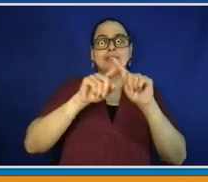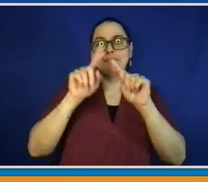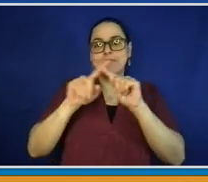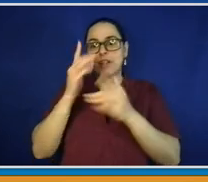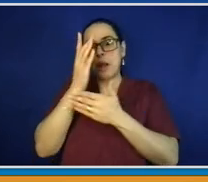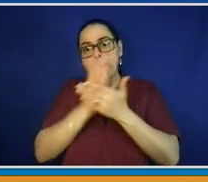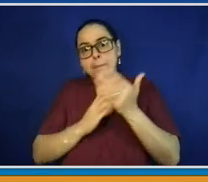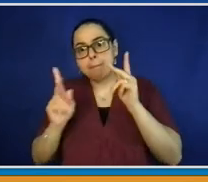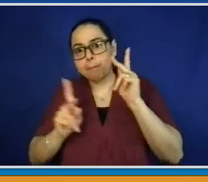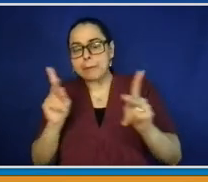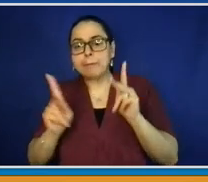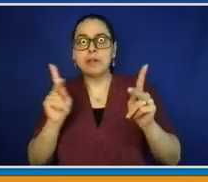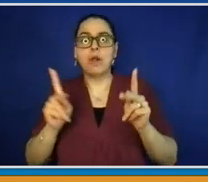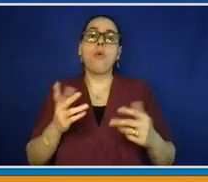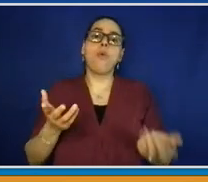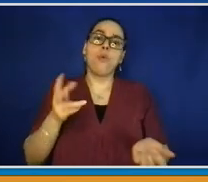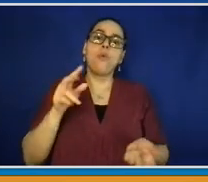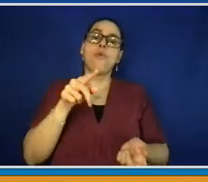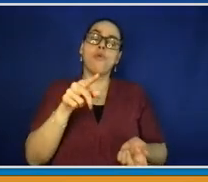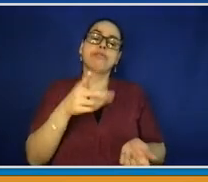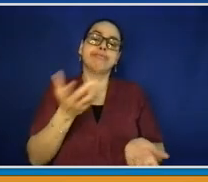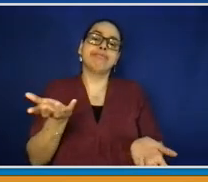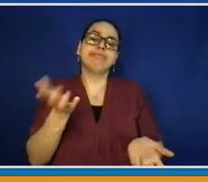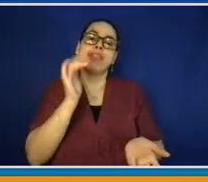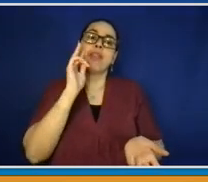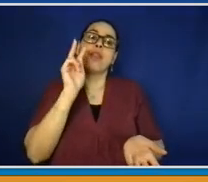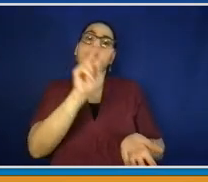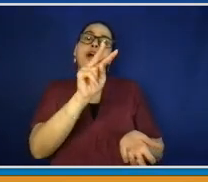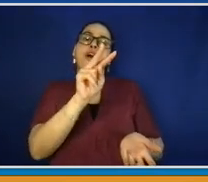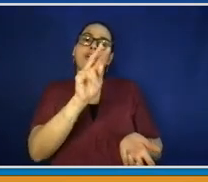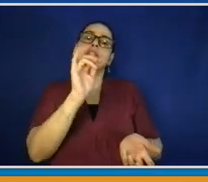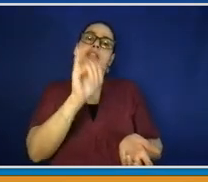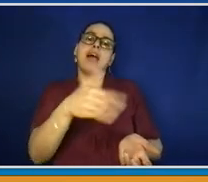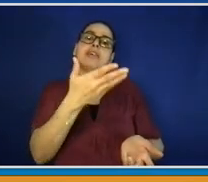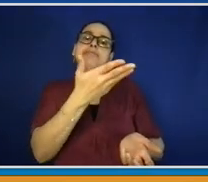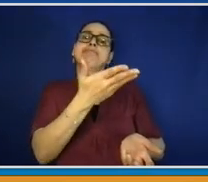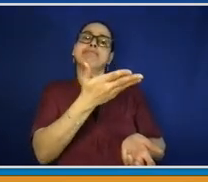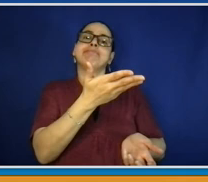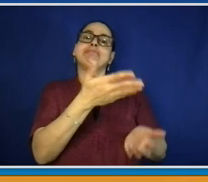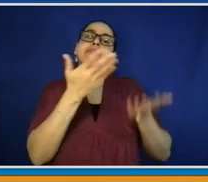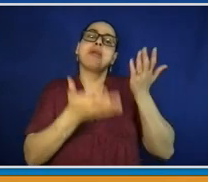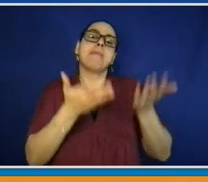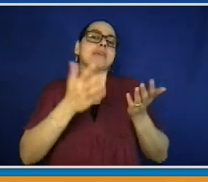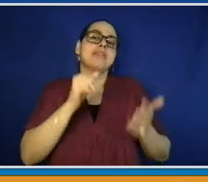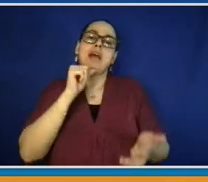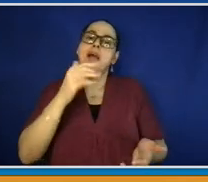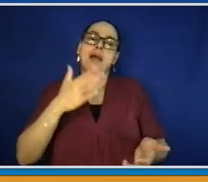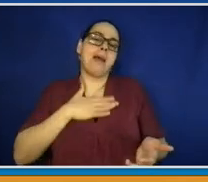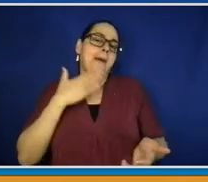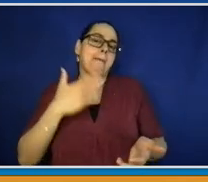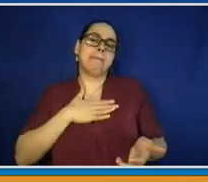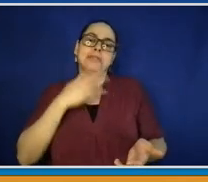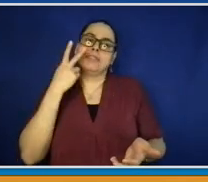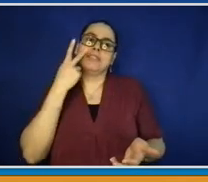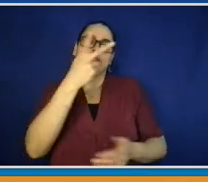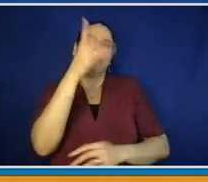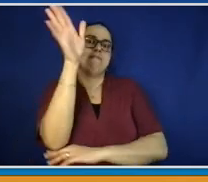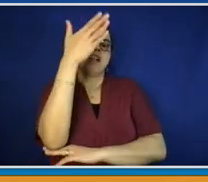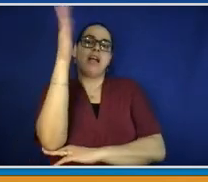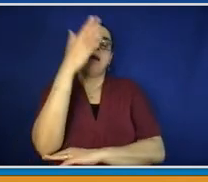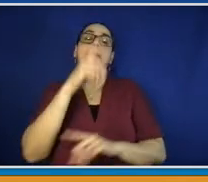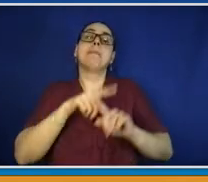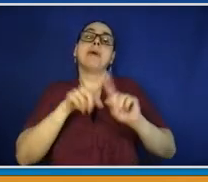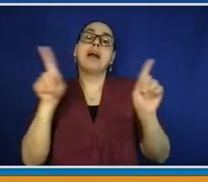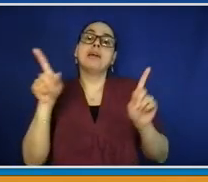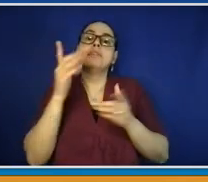in the United States of America, but I believe, I think we believe, that the United States is a great country, and it can be greater. It's made greater